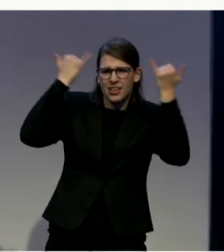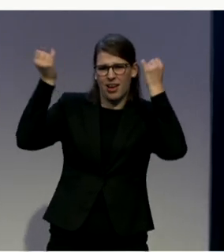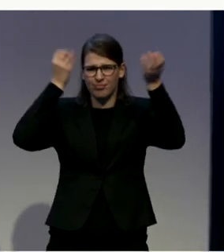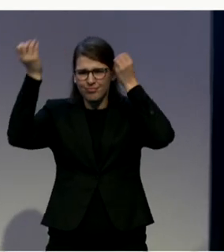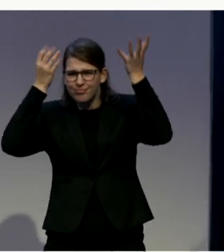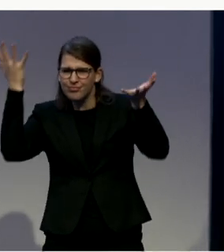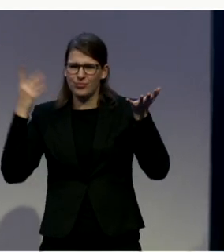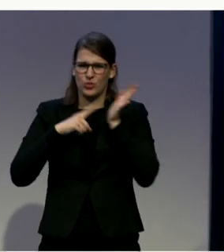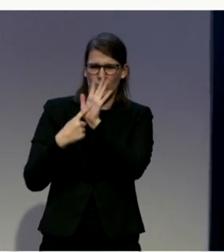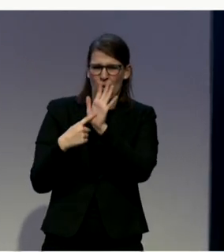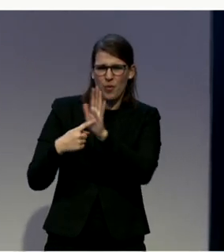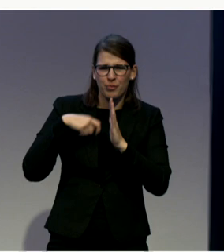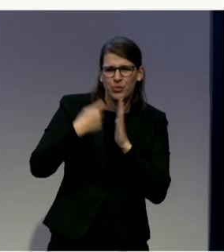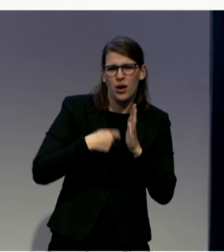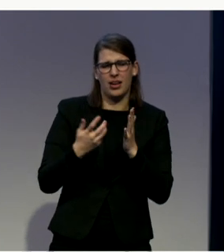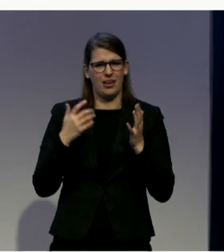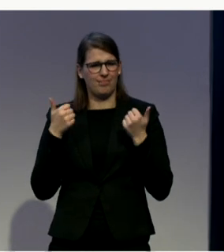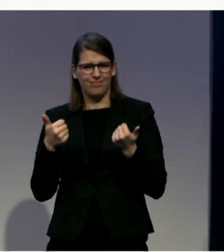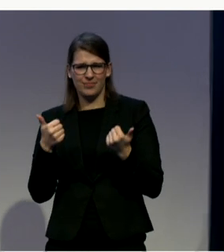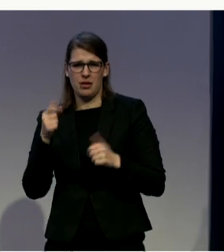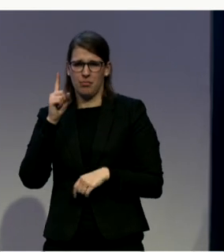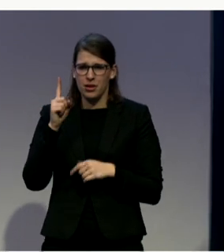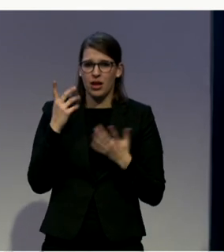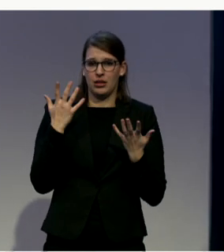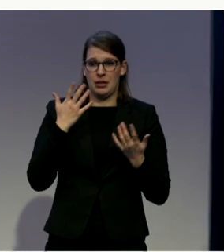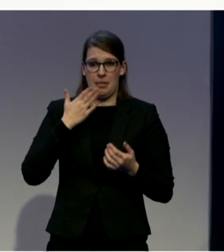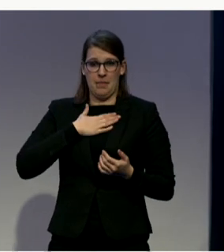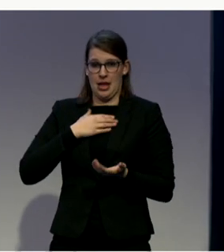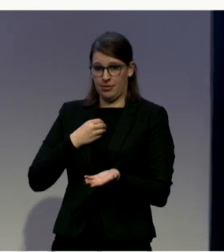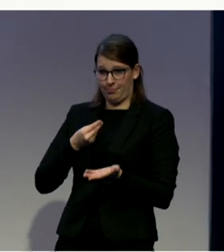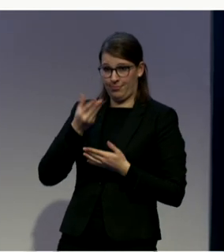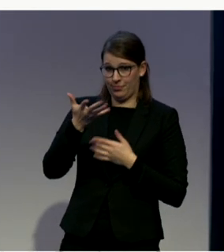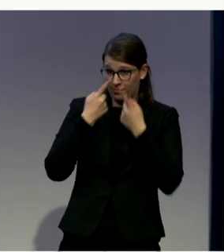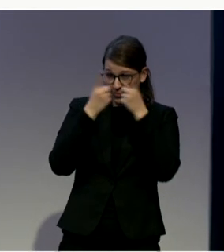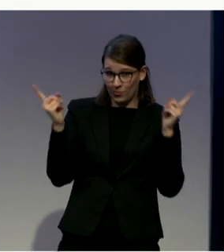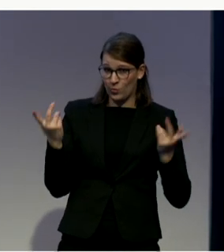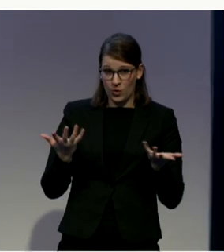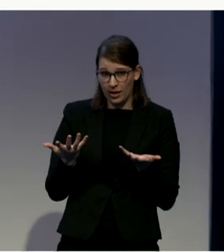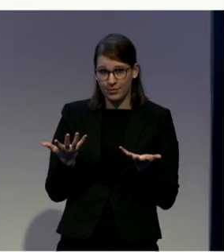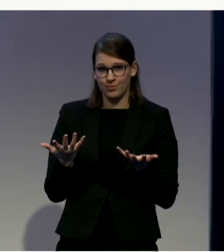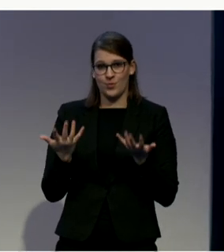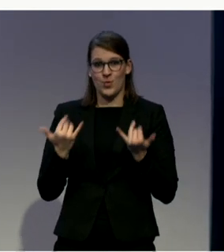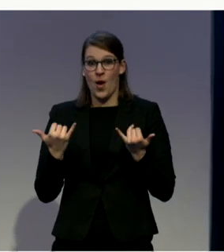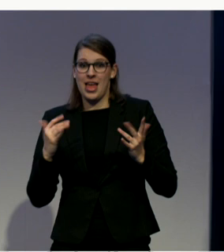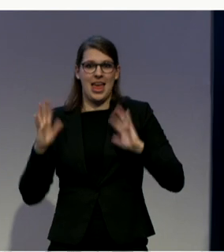my advice is let us not celebrate before the time.